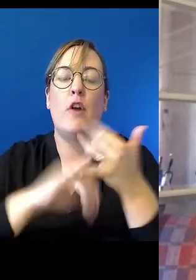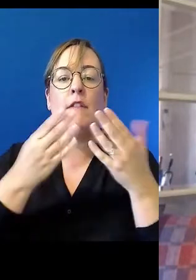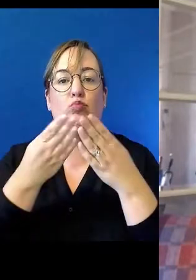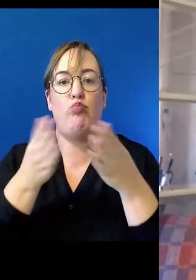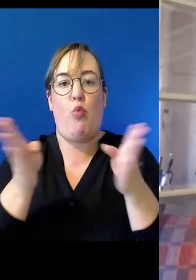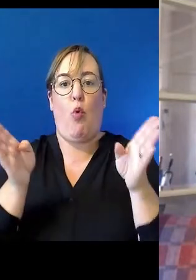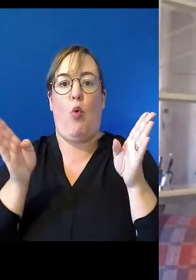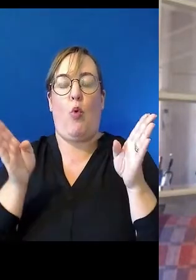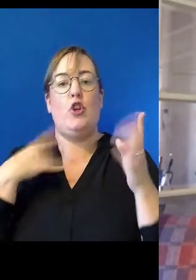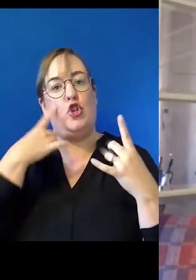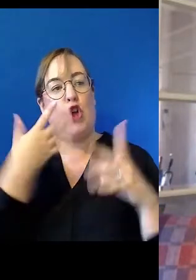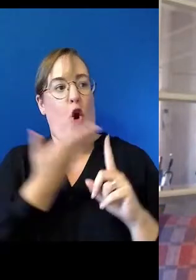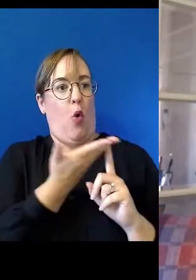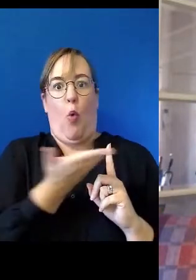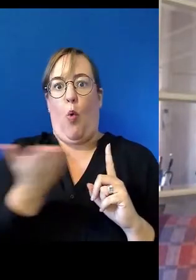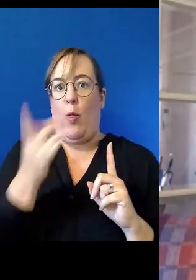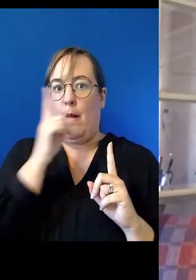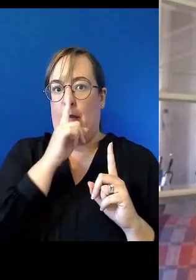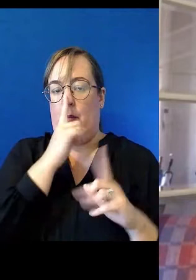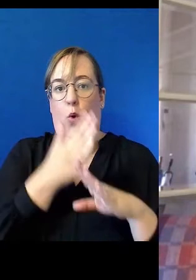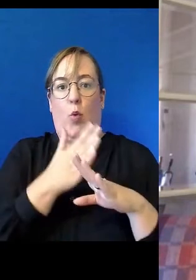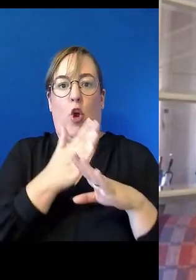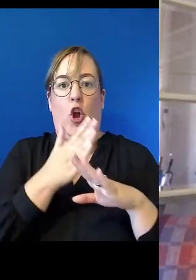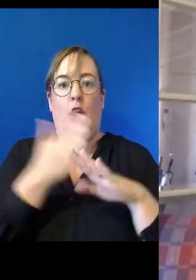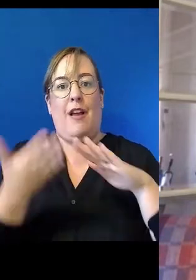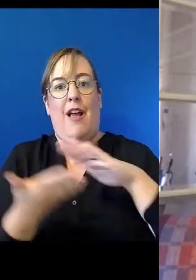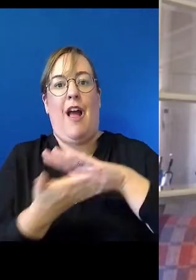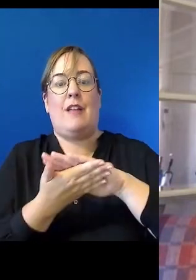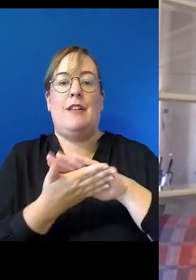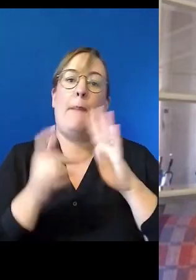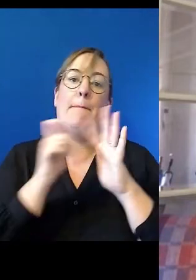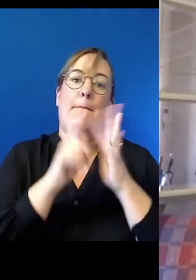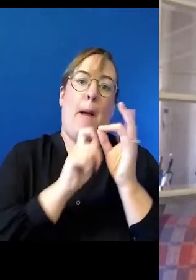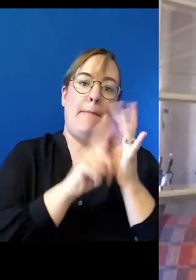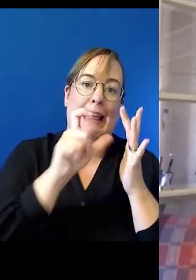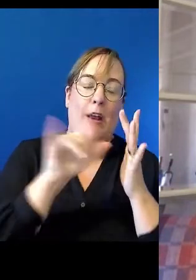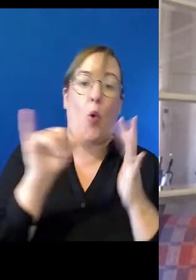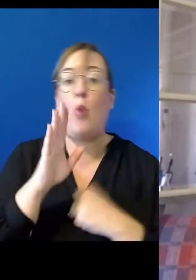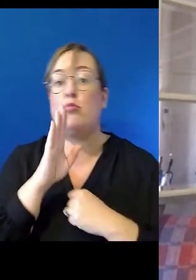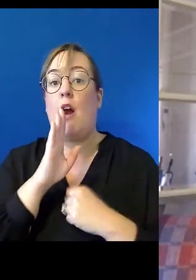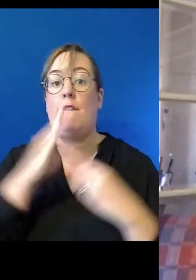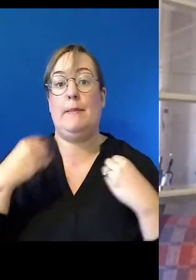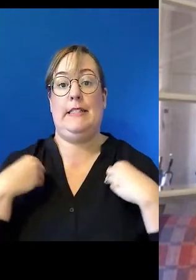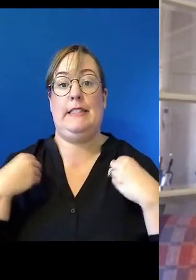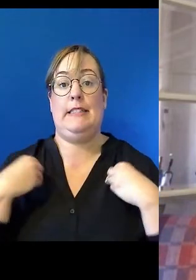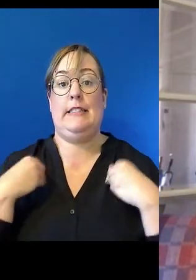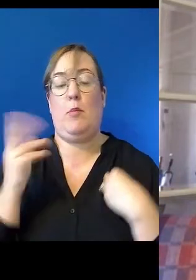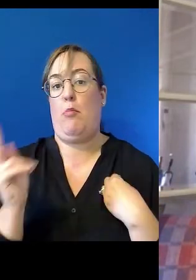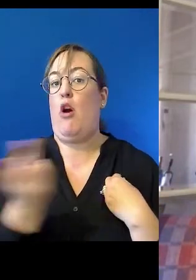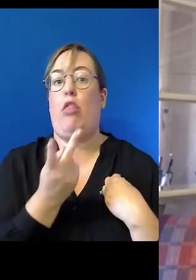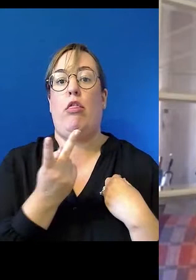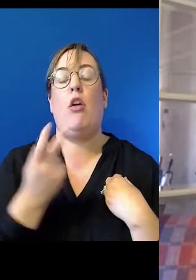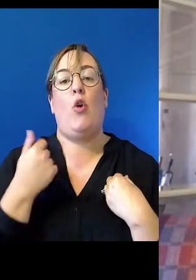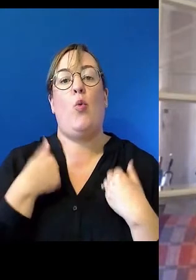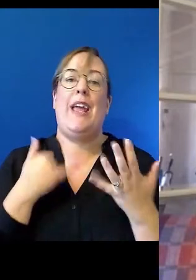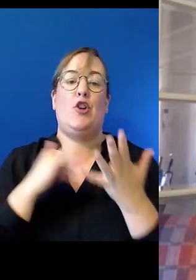to reflect everybody that works in both the public and private sector. We are servants of the people we serve.